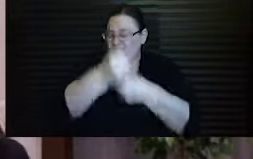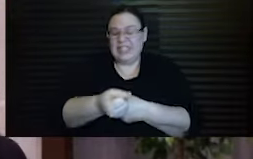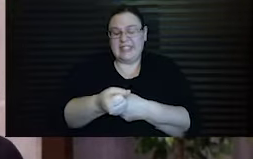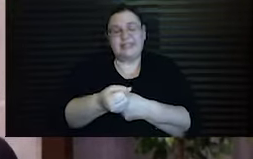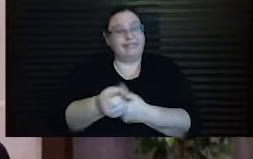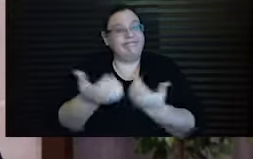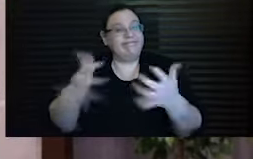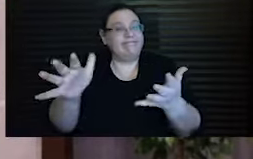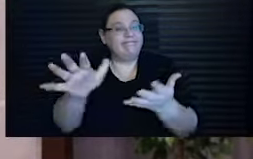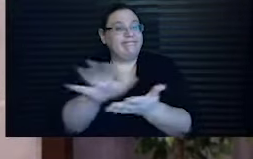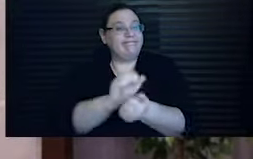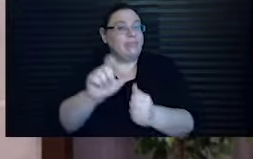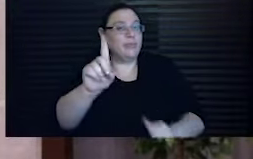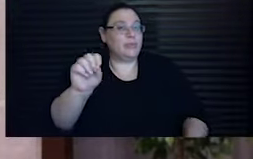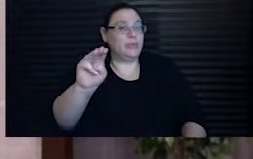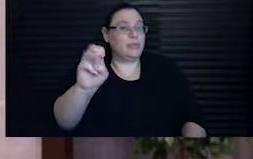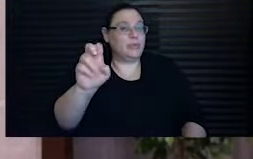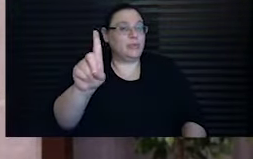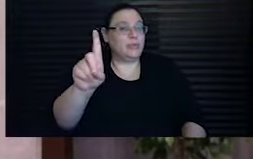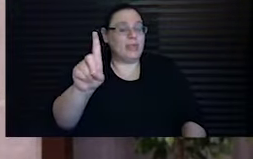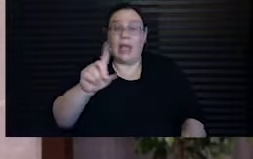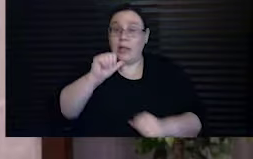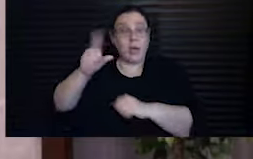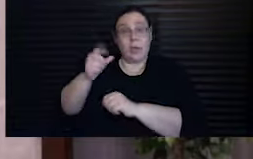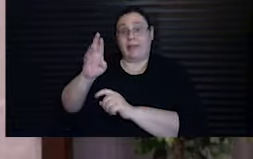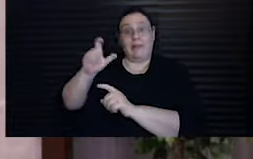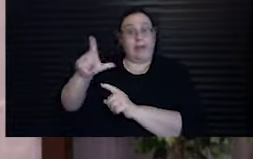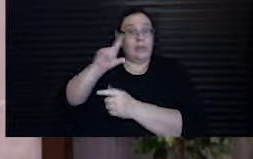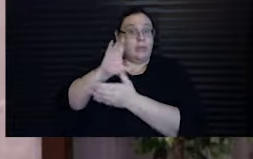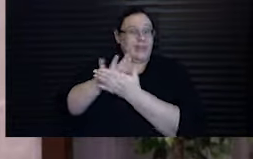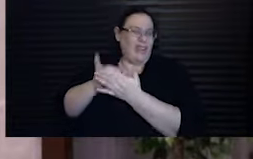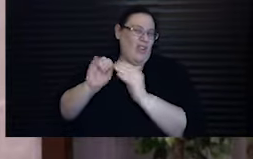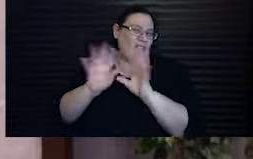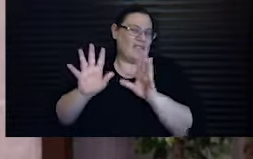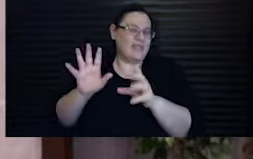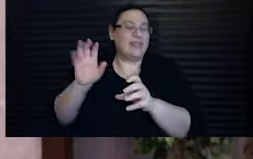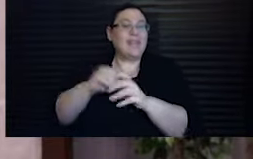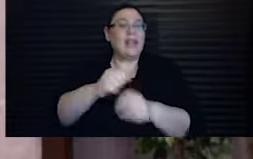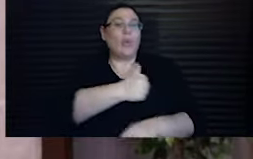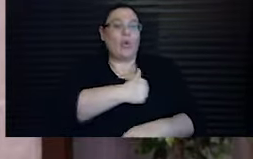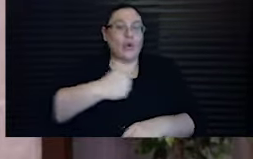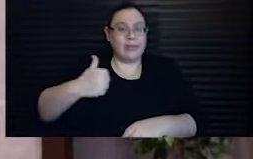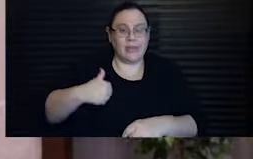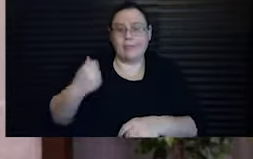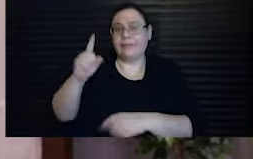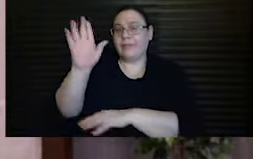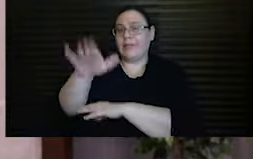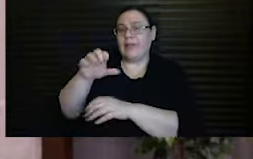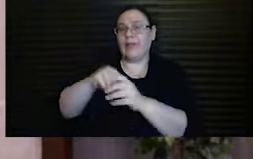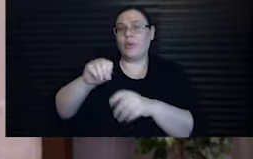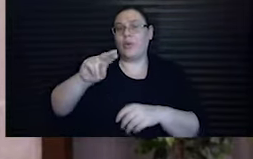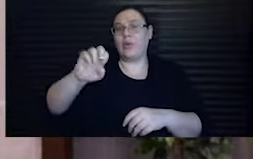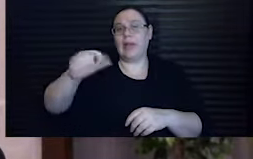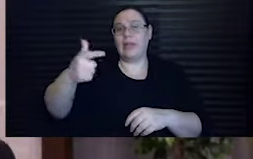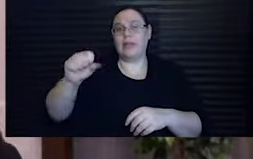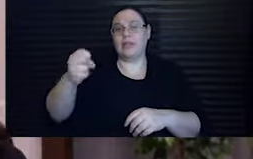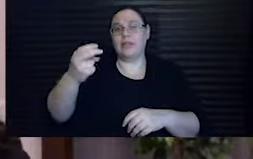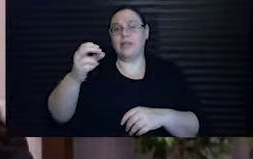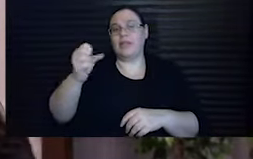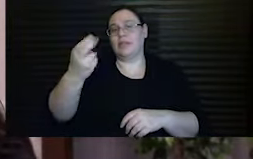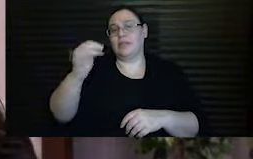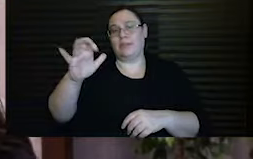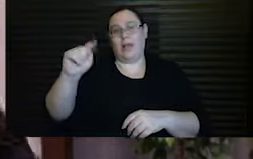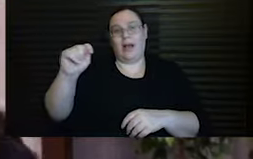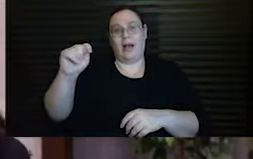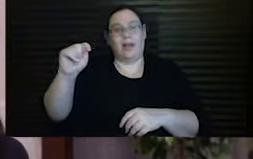And Frankl wasn't the only one to come to this awareness, obviously, in Warsaw, we spent an afternoon in the Oneg Shabbat archives of Dr.